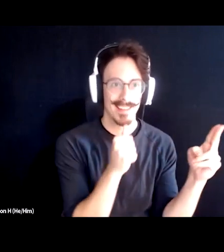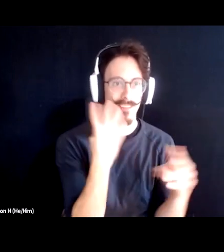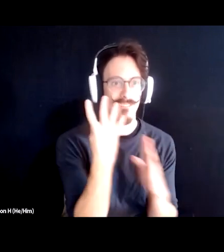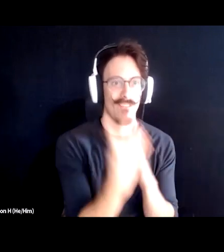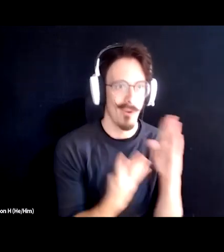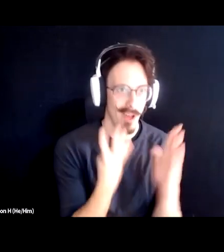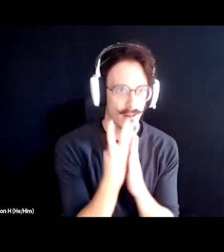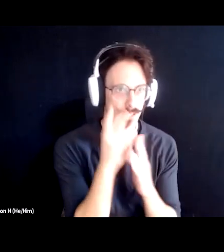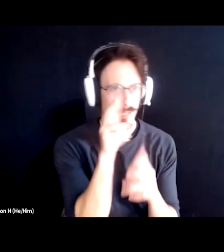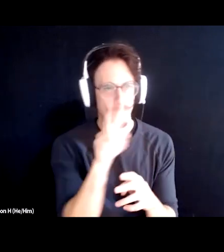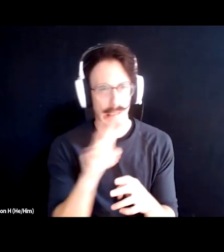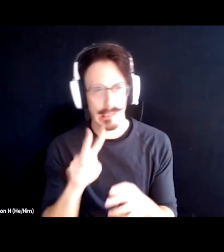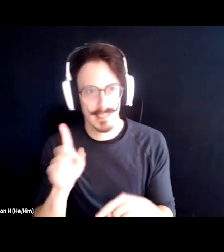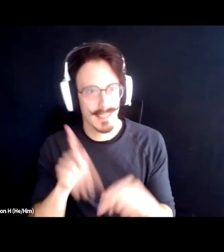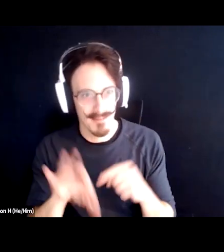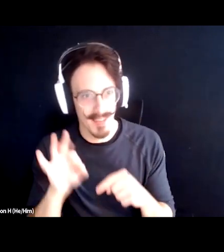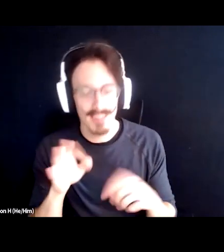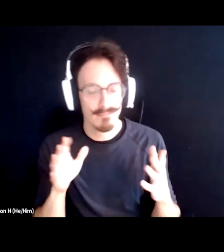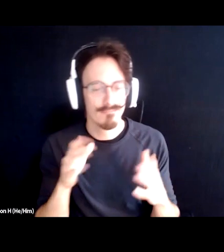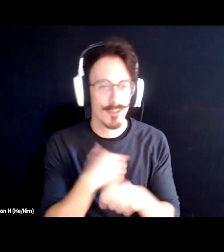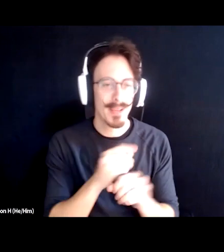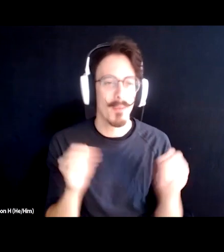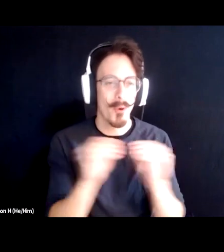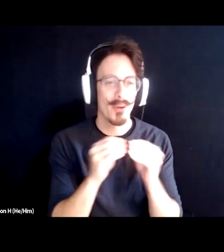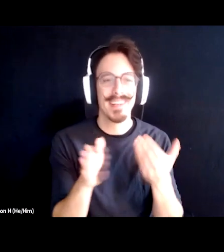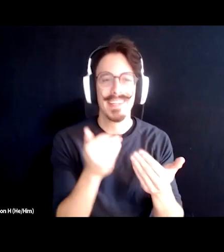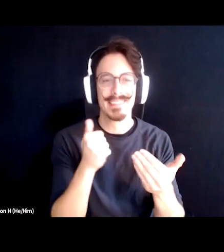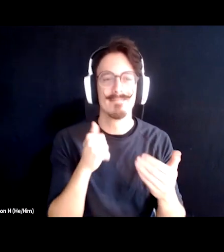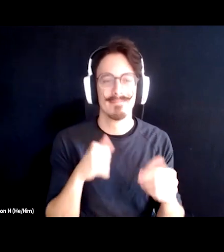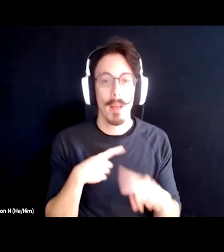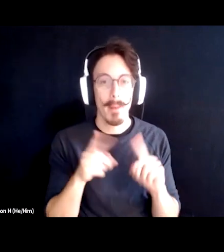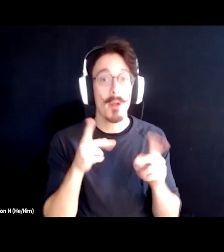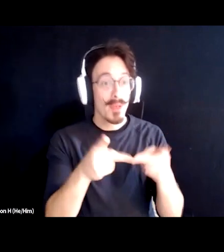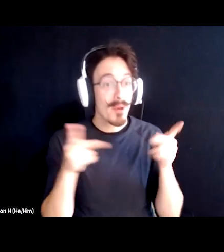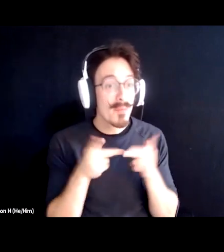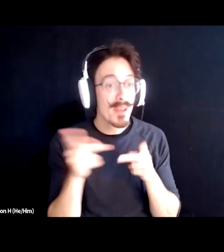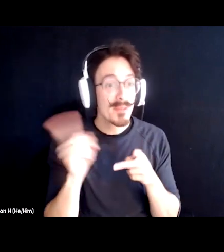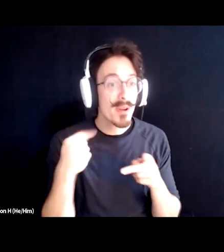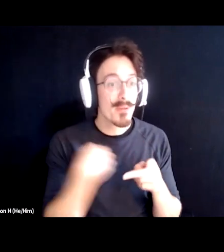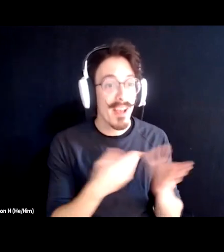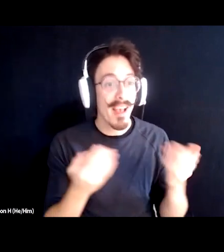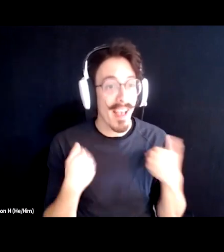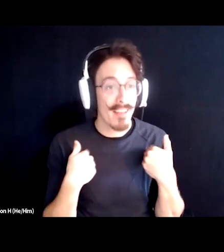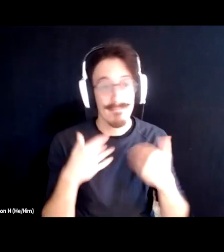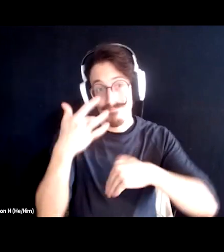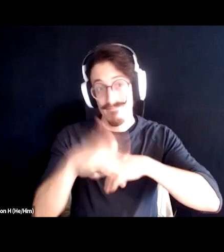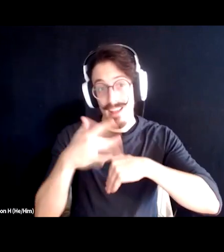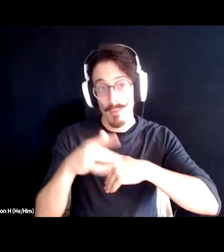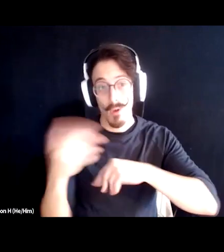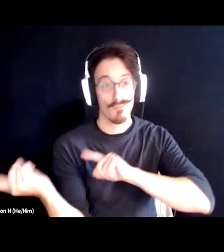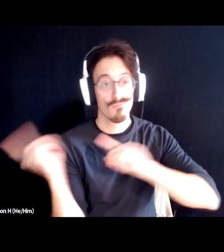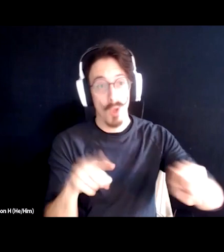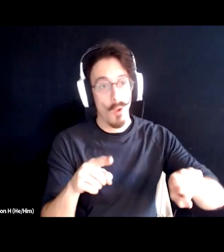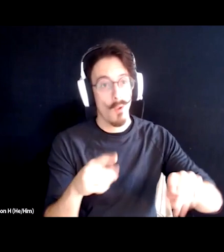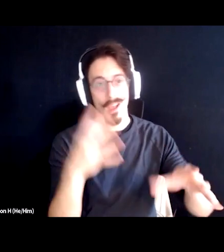you can't find anything but it's it's gonna be a place where we're gonna have available for you to get